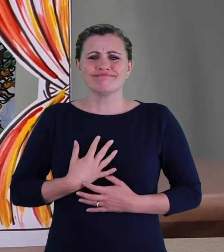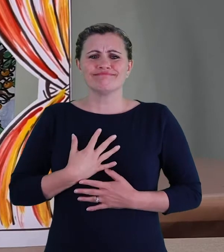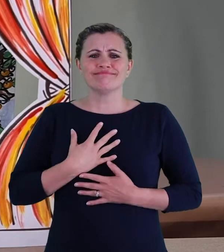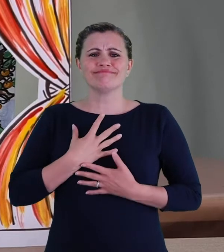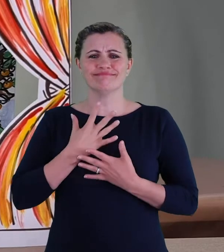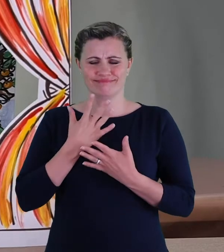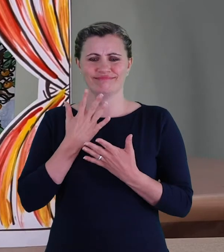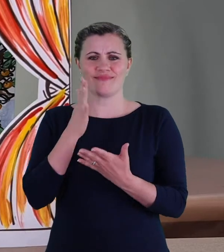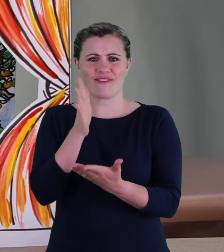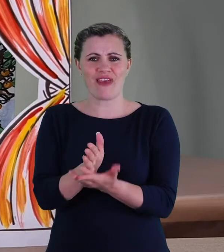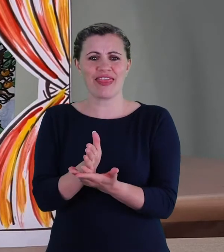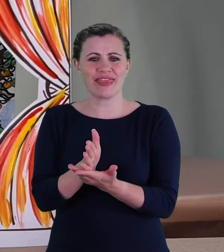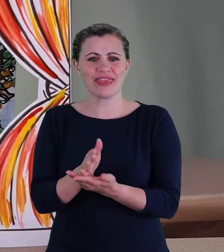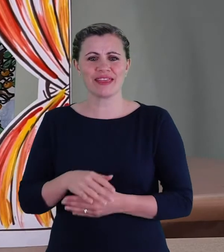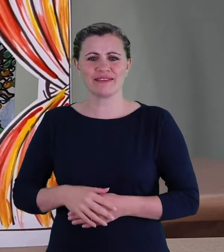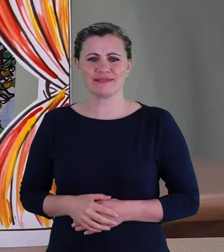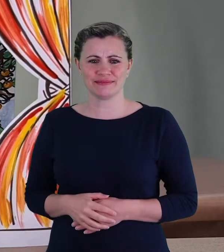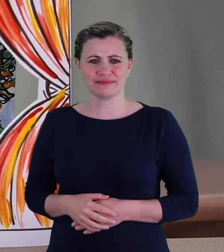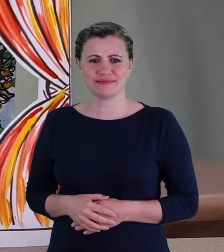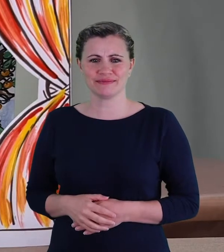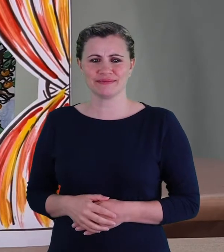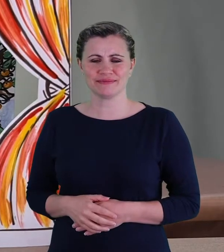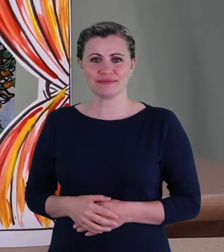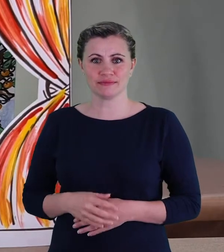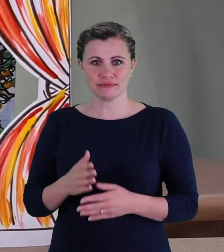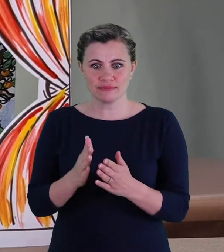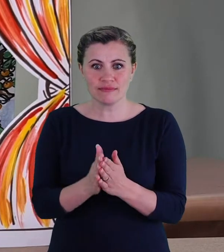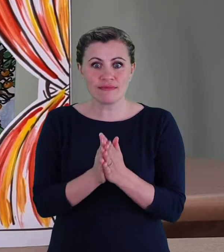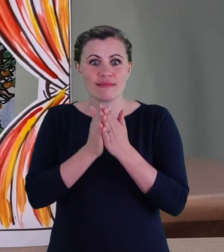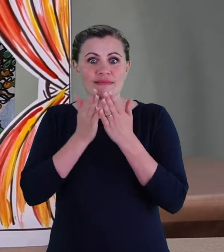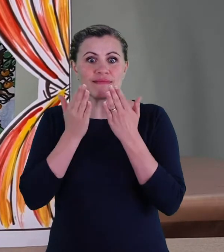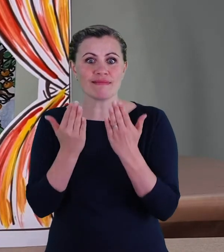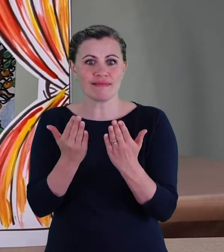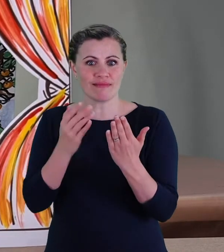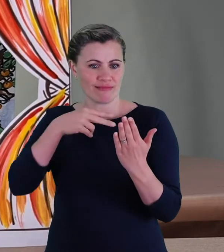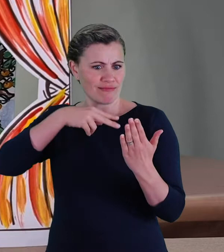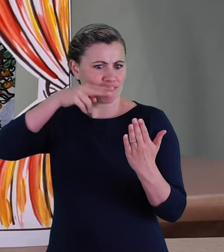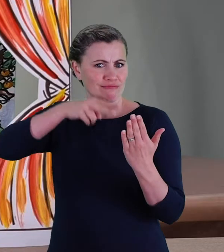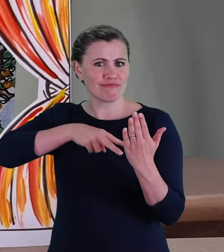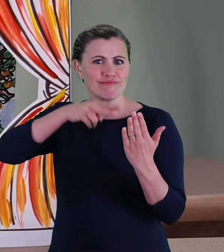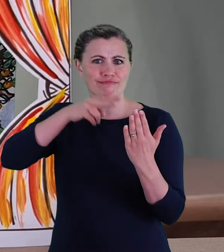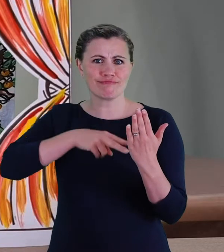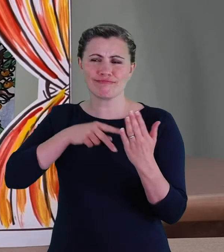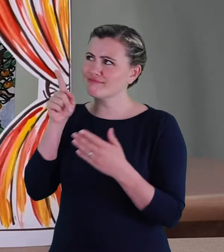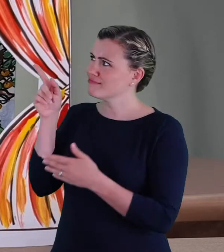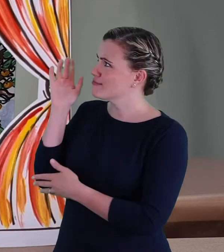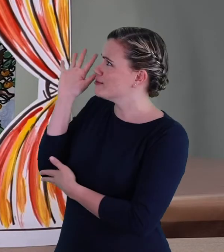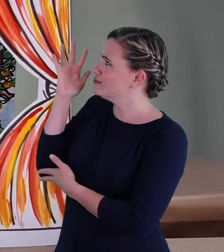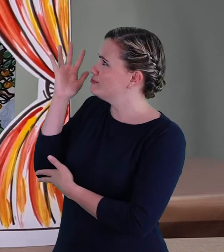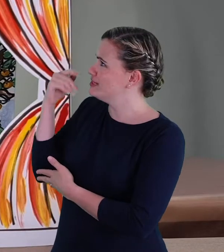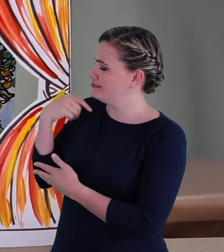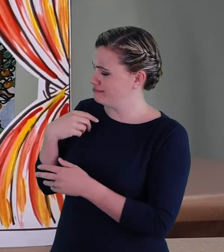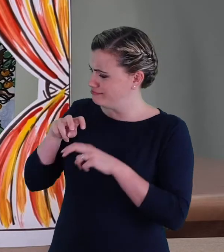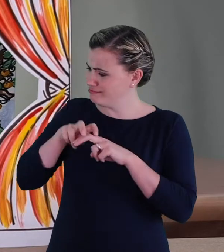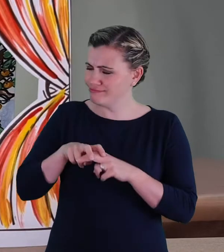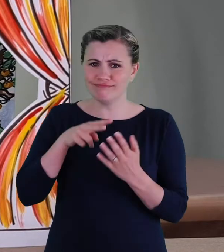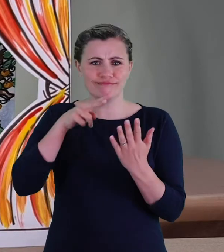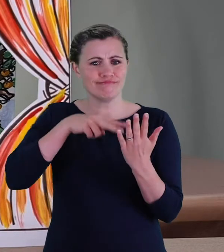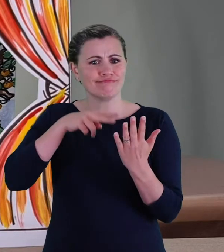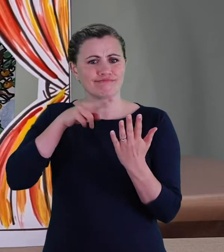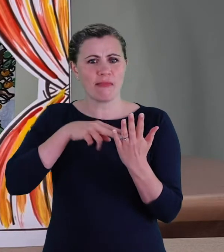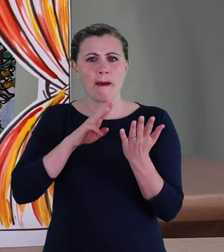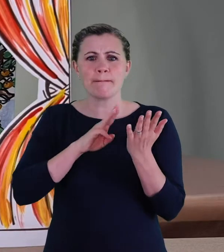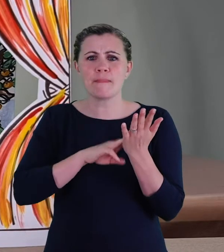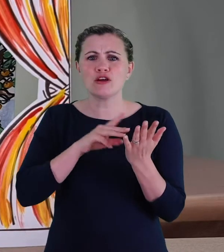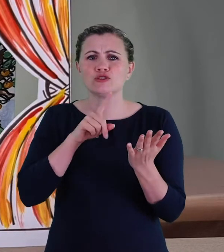It was under this very orange tree that I read my first Martin Luther King